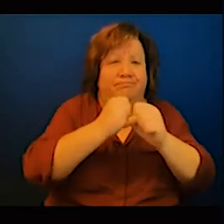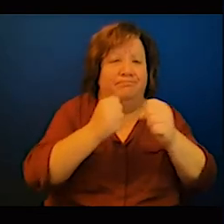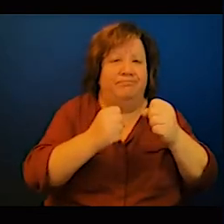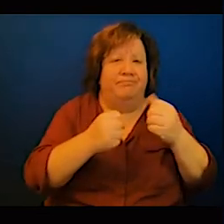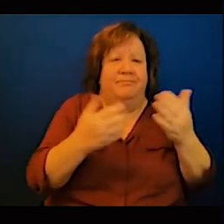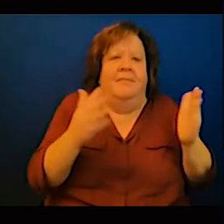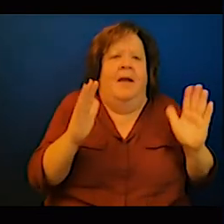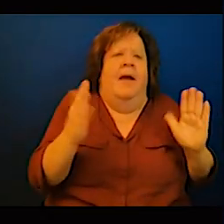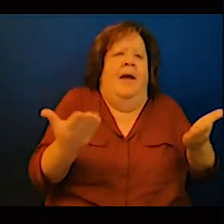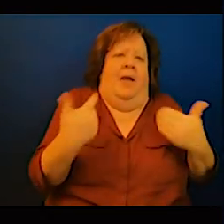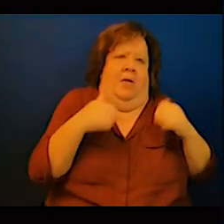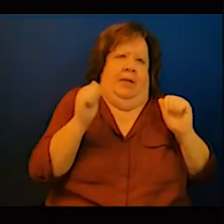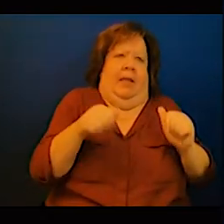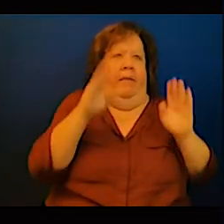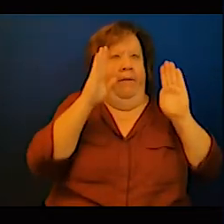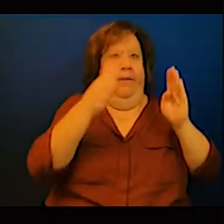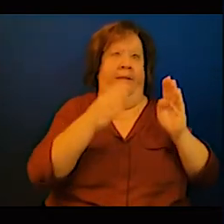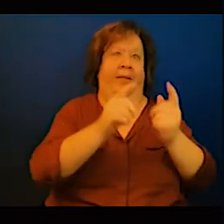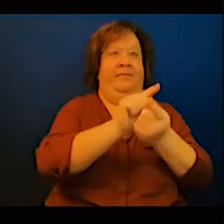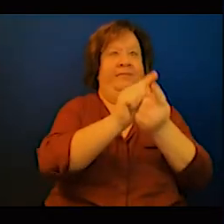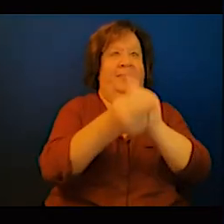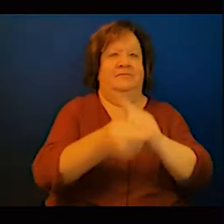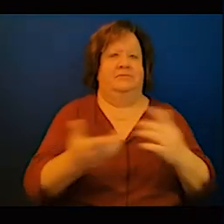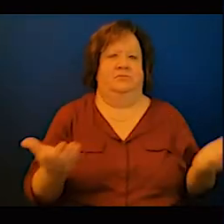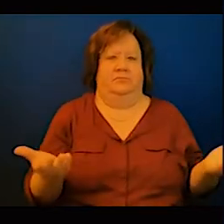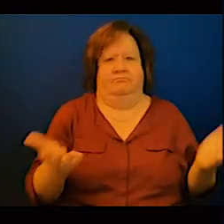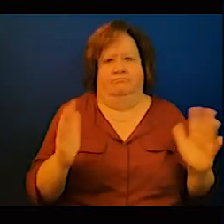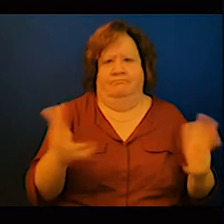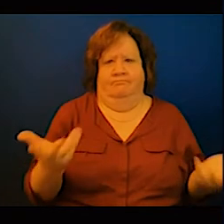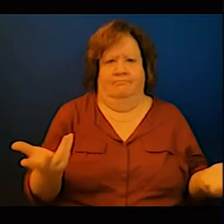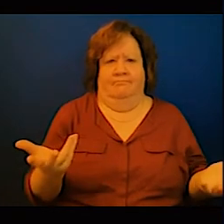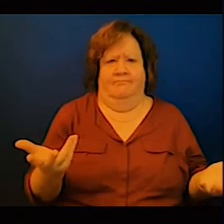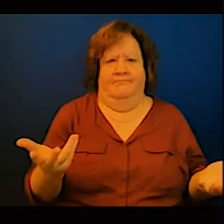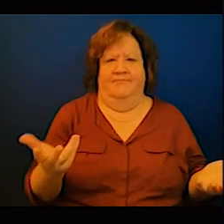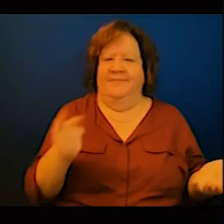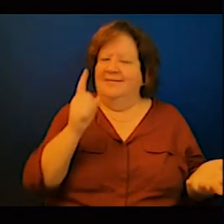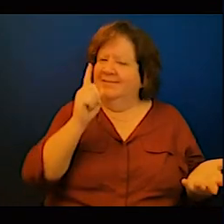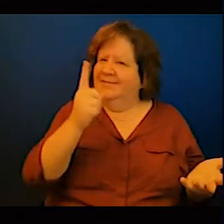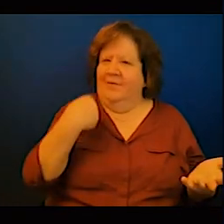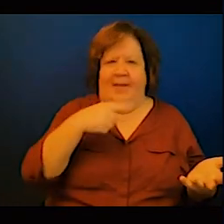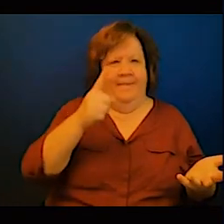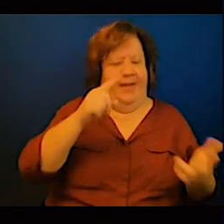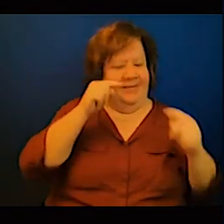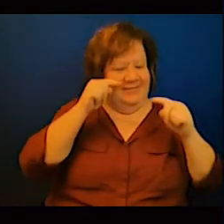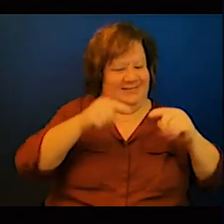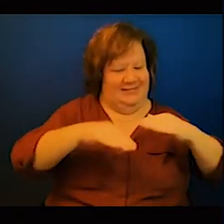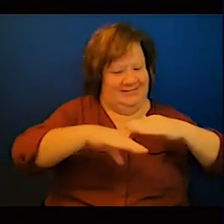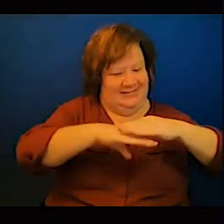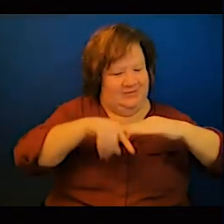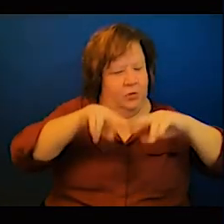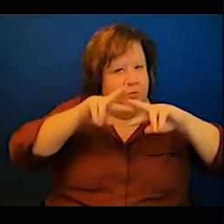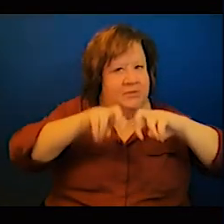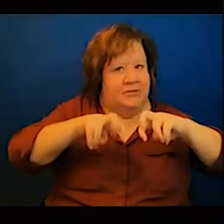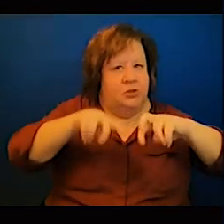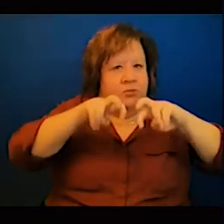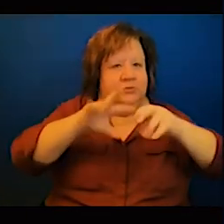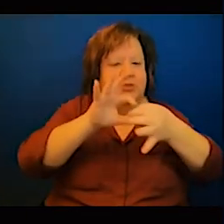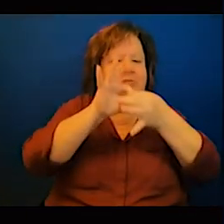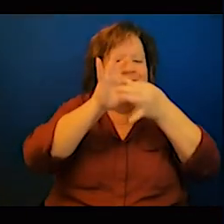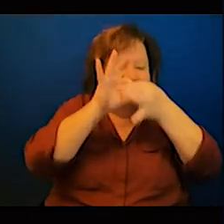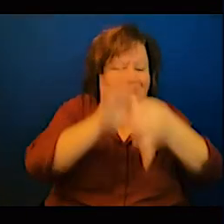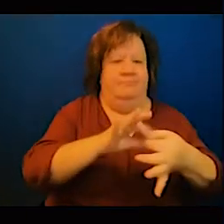which are important for the development of our countries I also wanted to talk about the private sector it's interesting